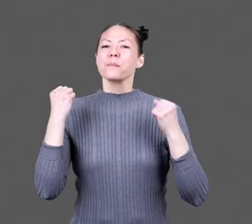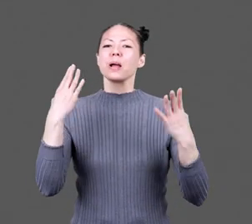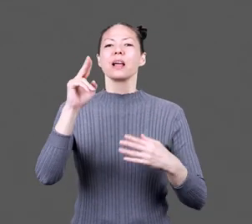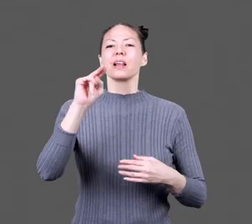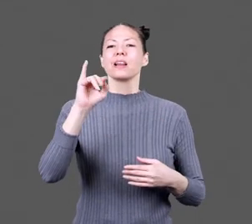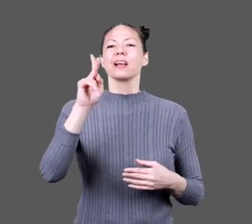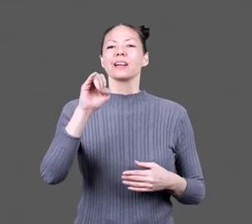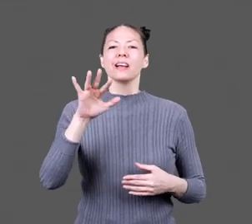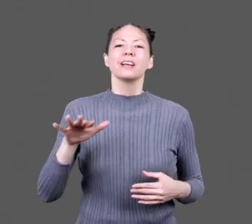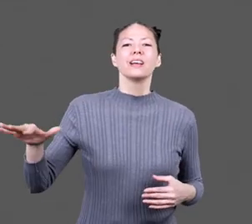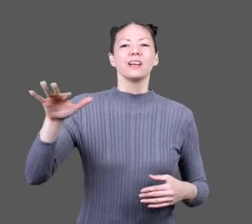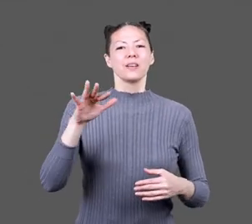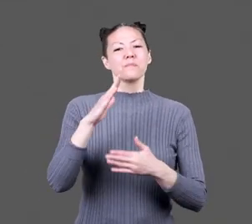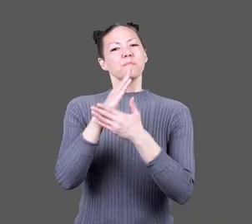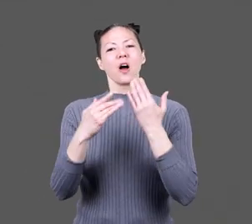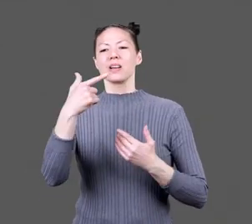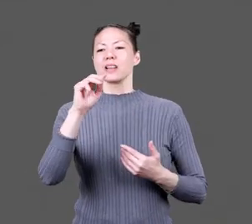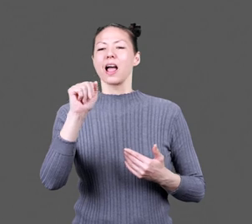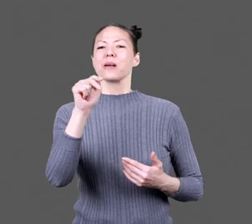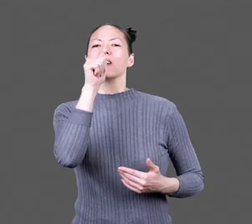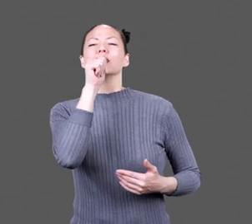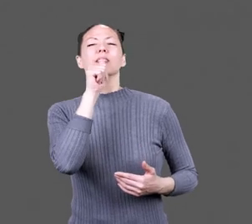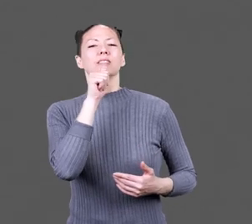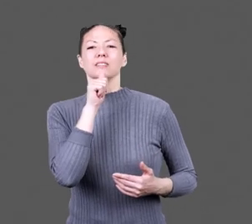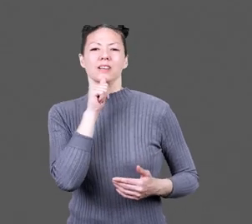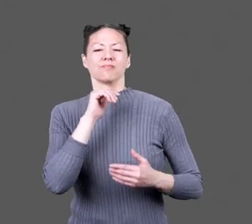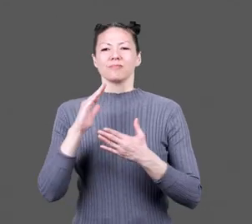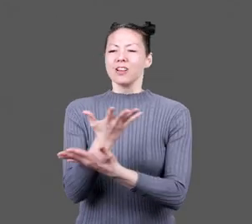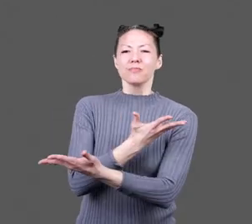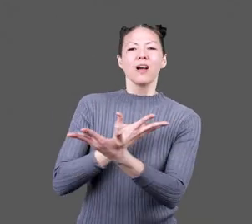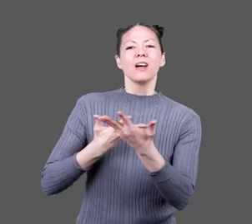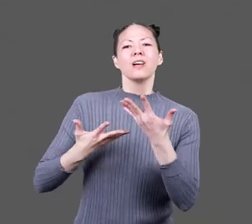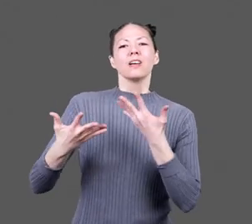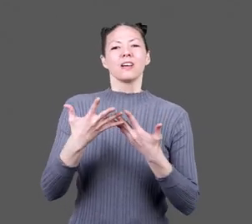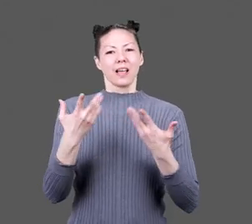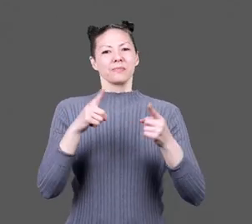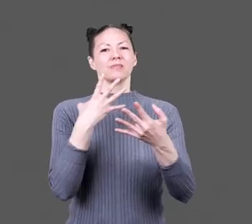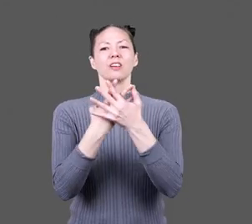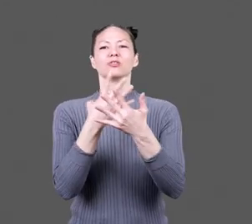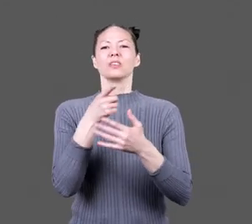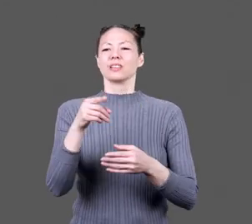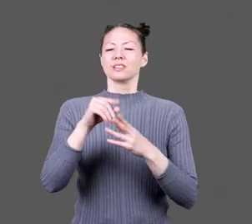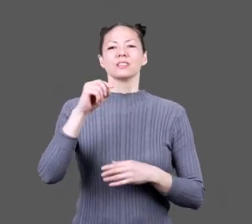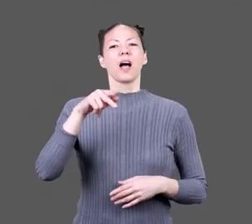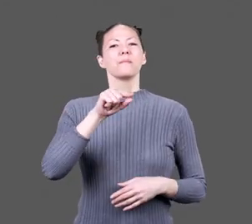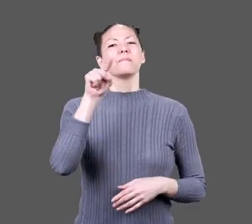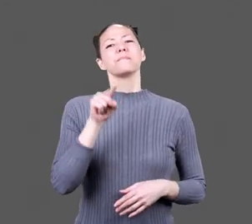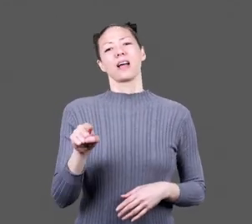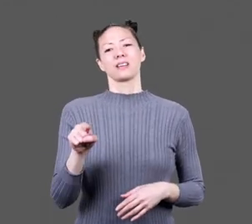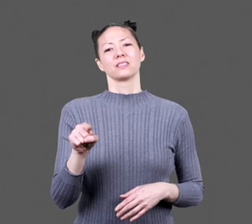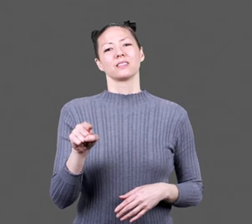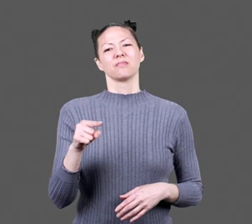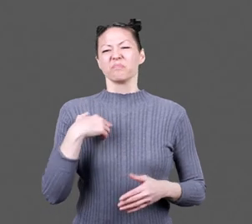For many Nikkei, a part of Gaman became sharing only the bright spots of time spent in concentration camps